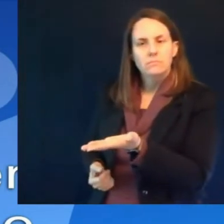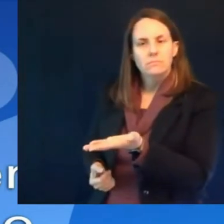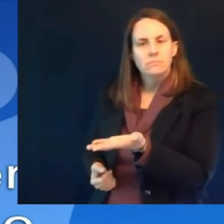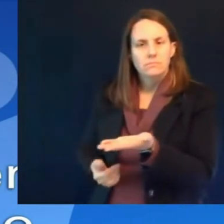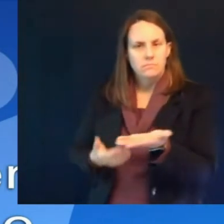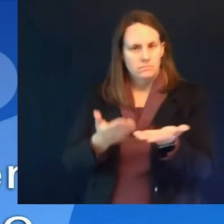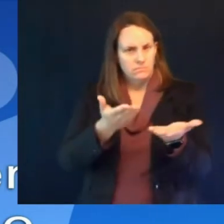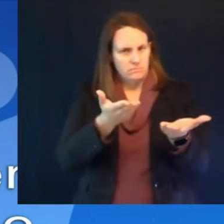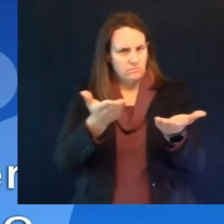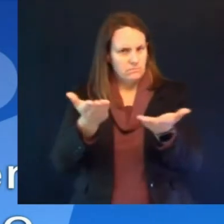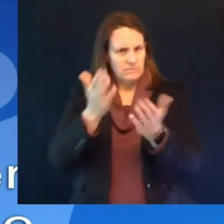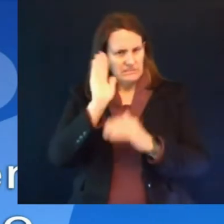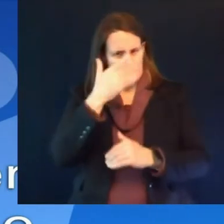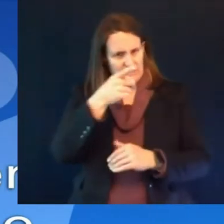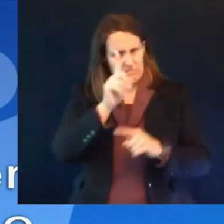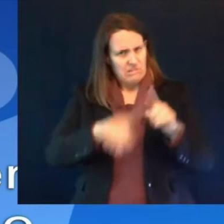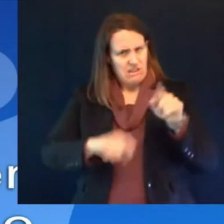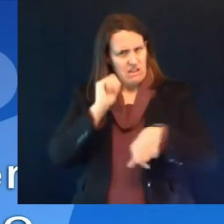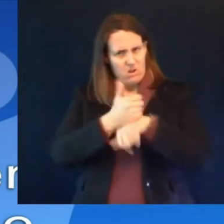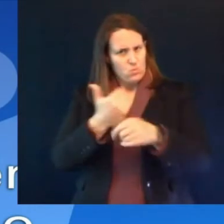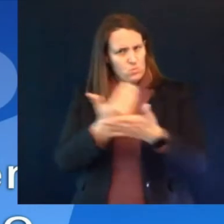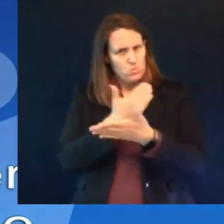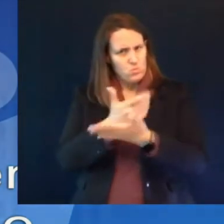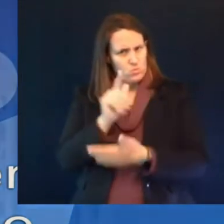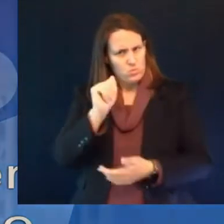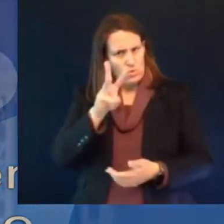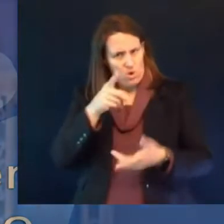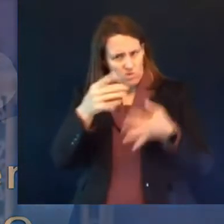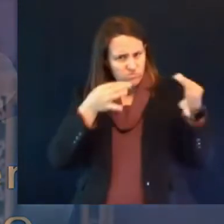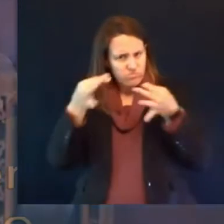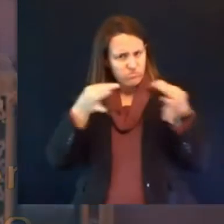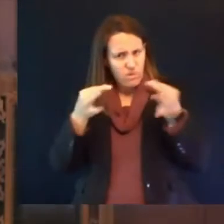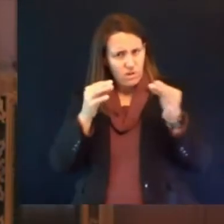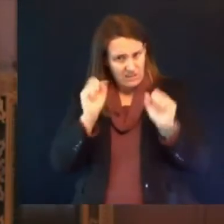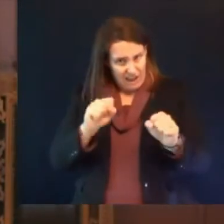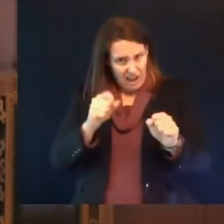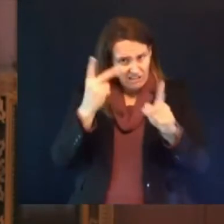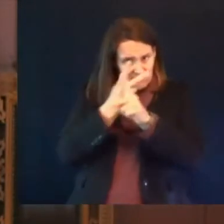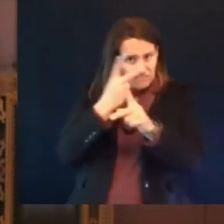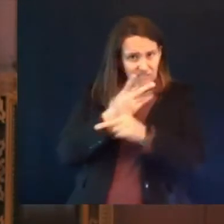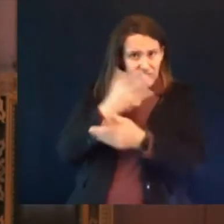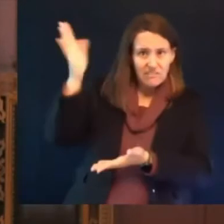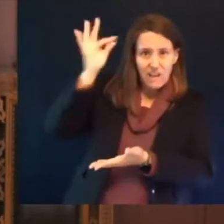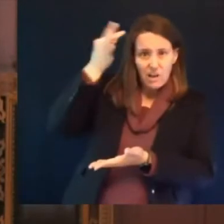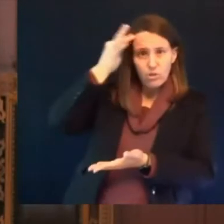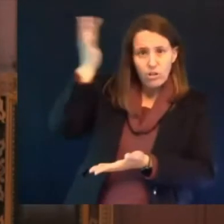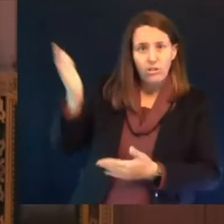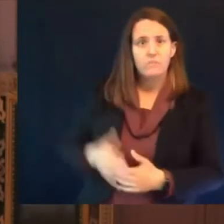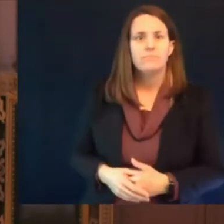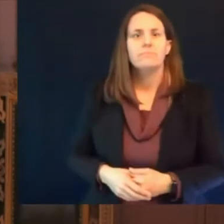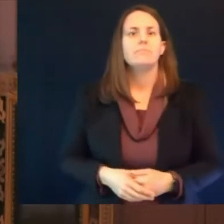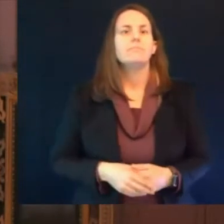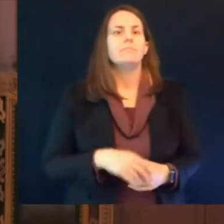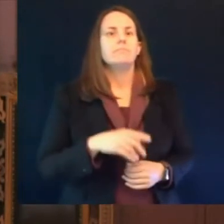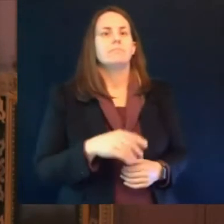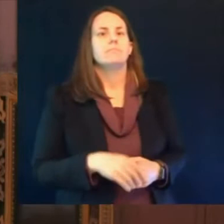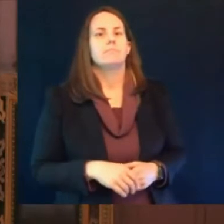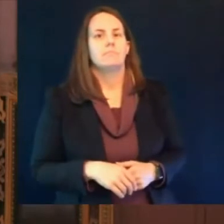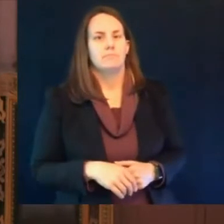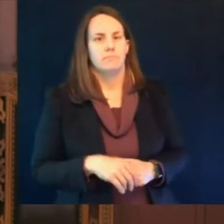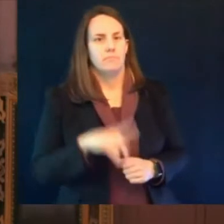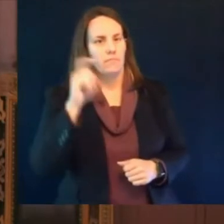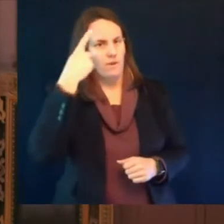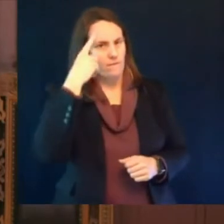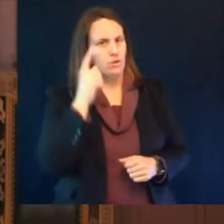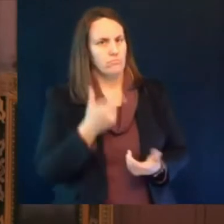to restore the funding uh yes yes we are molly and uh we should have some very good news in